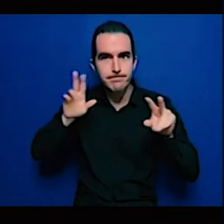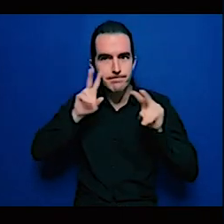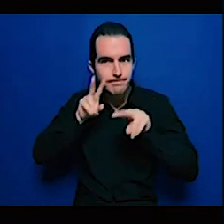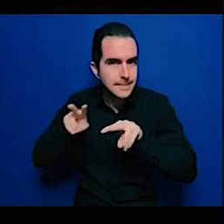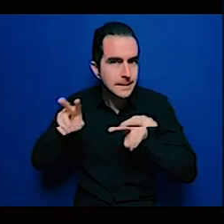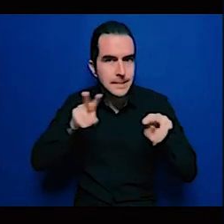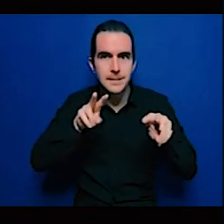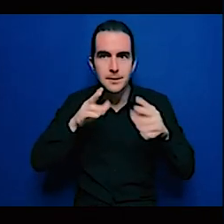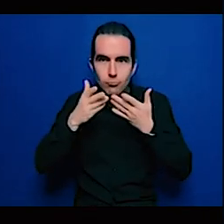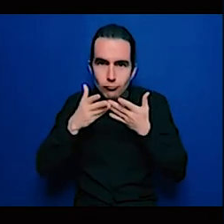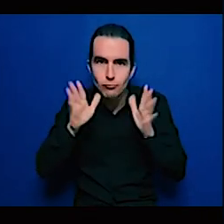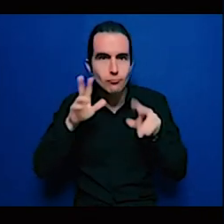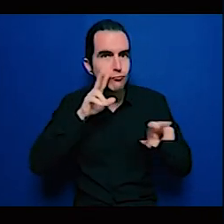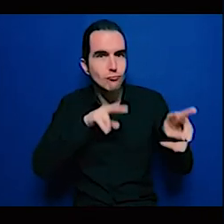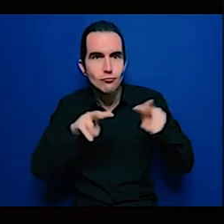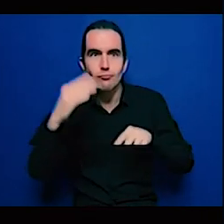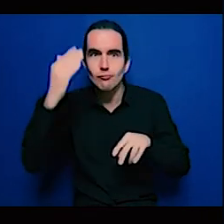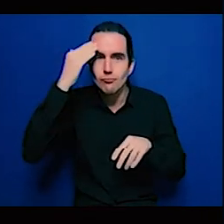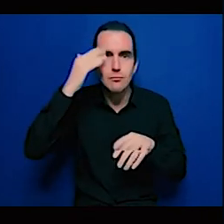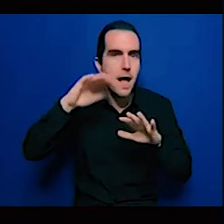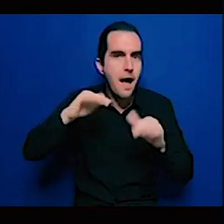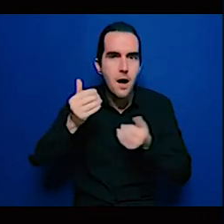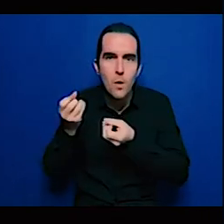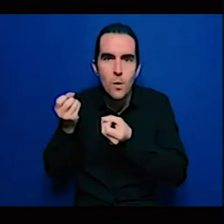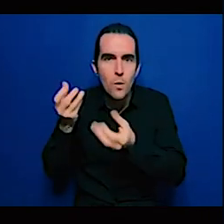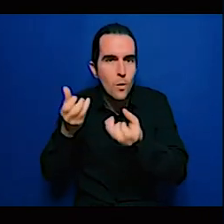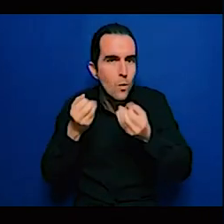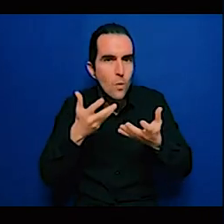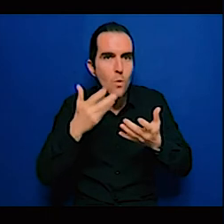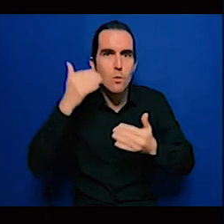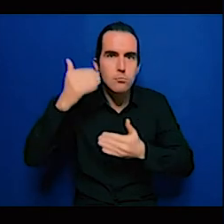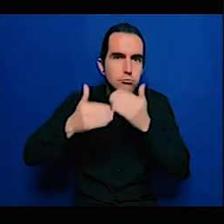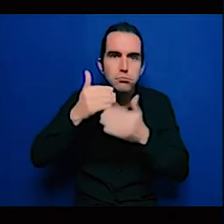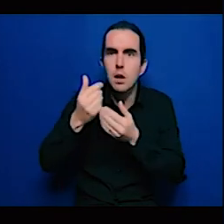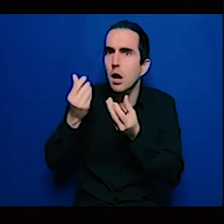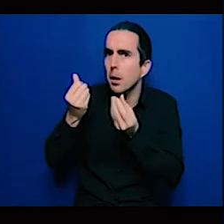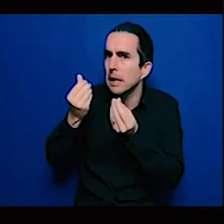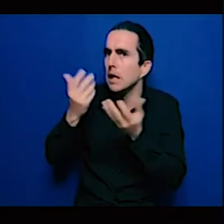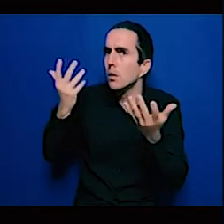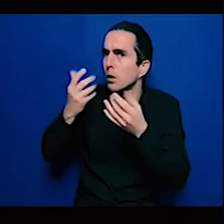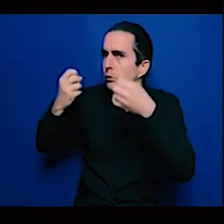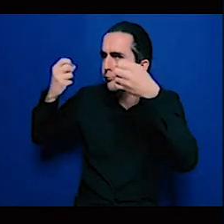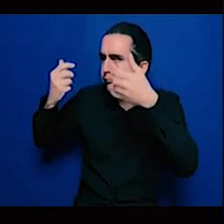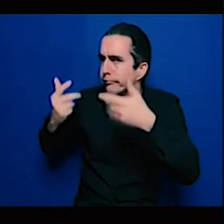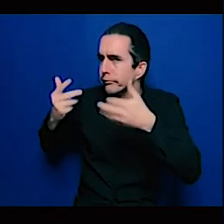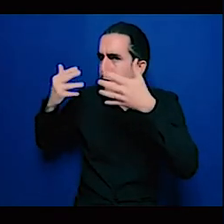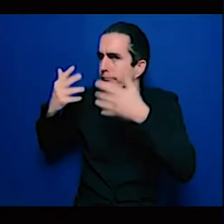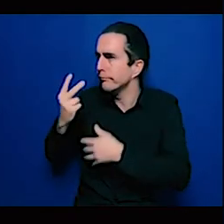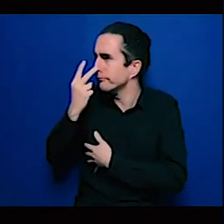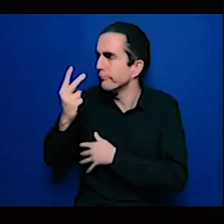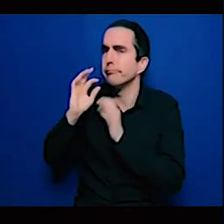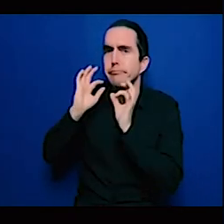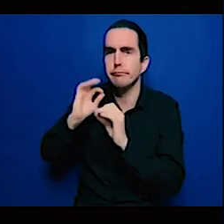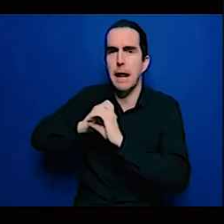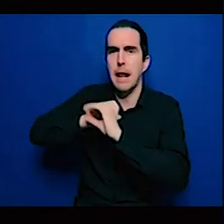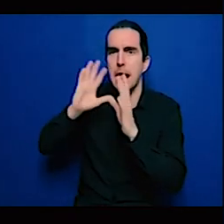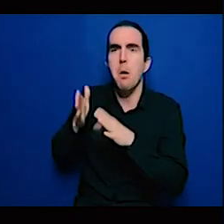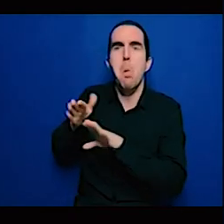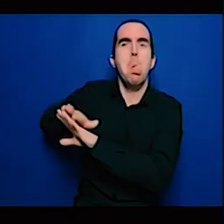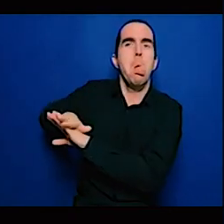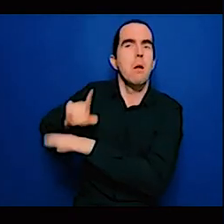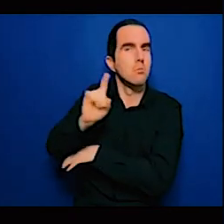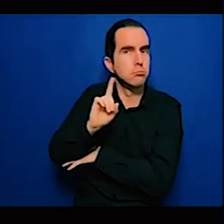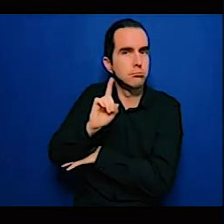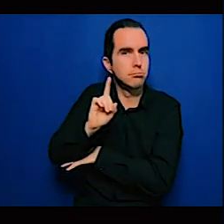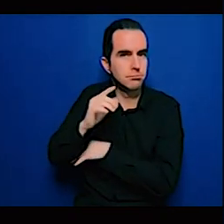of the performance of the diverse organizations involved in the energy services again I think this